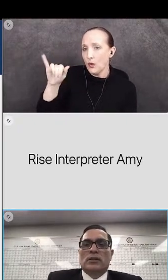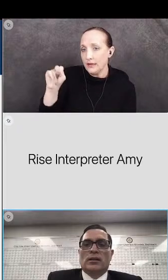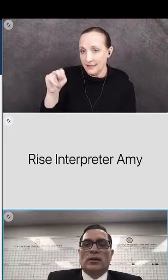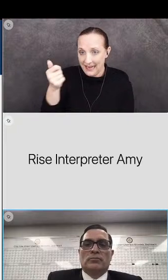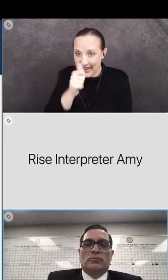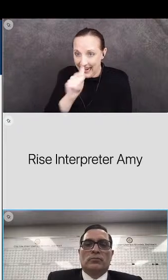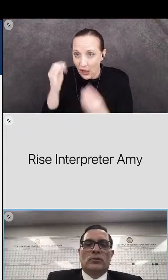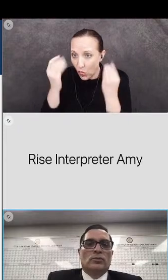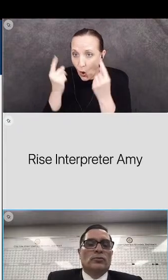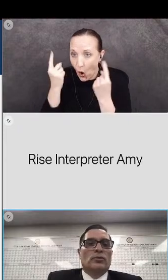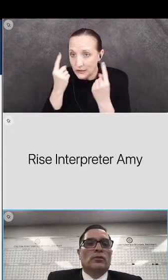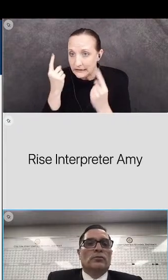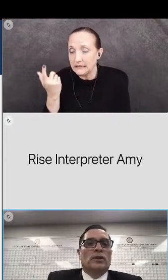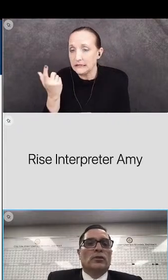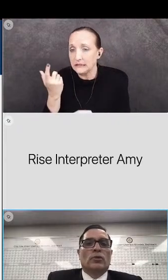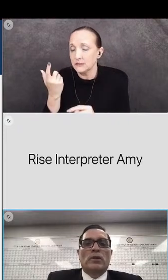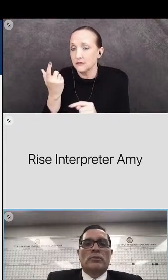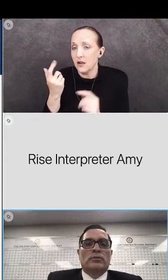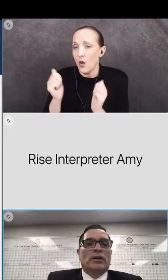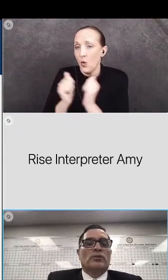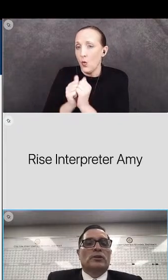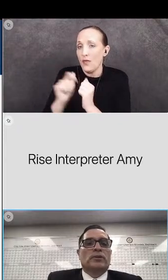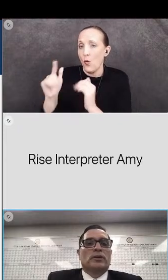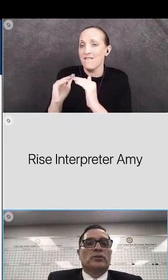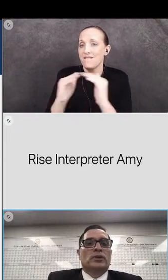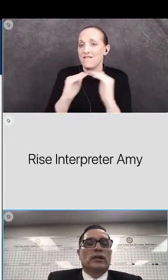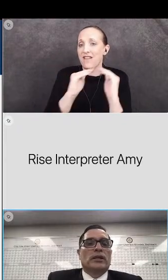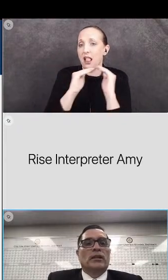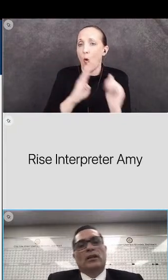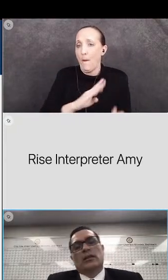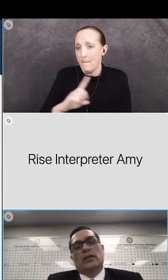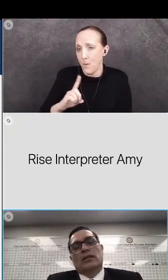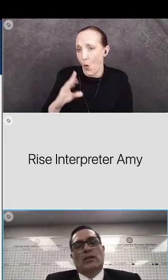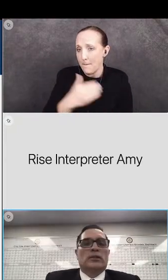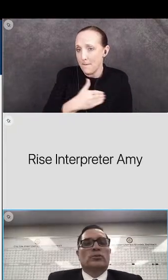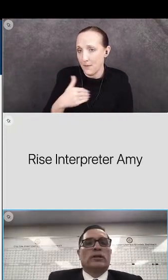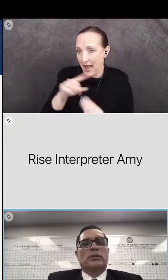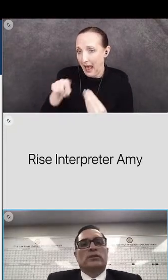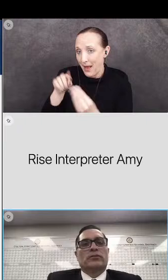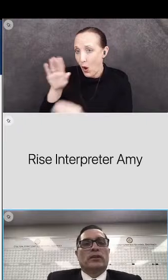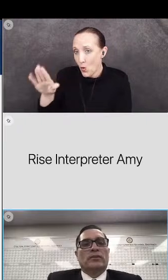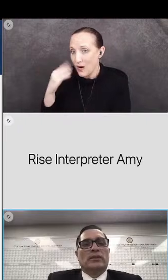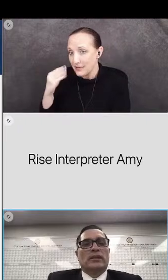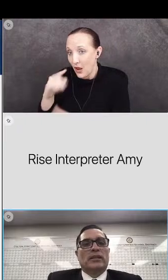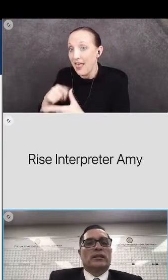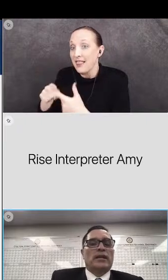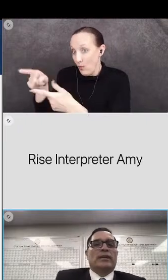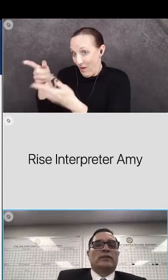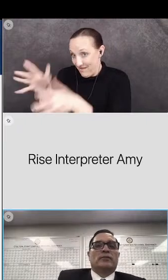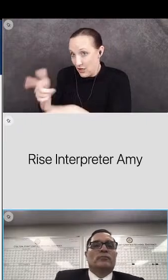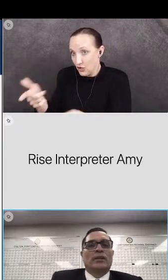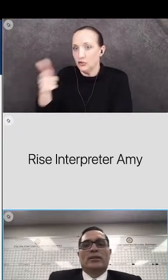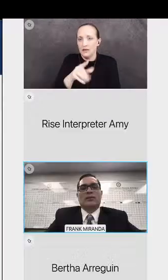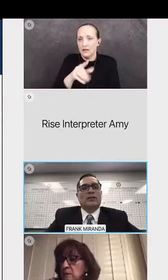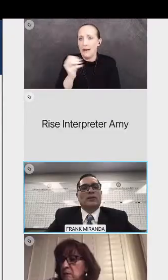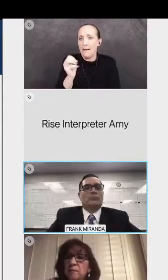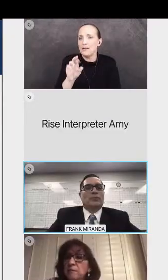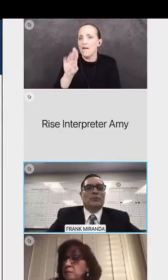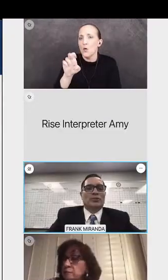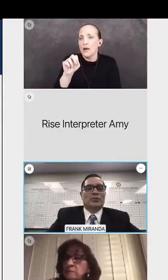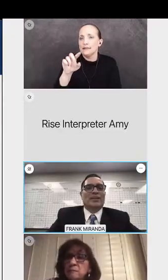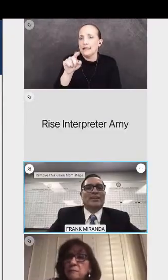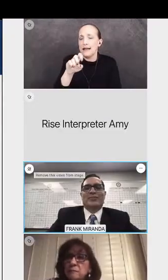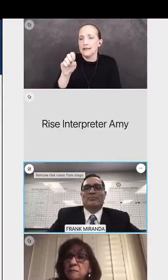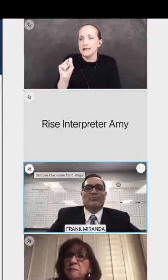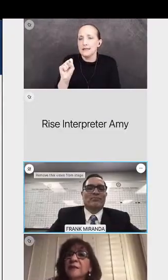uh to your fellow board members about your experience and then then i'll ask mr if he has anything to add thank uh